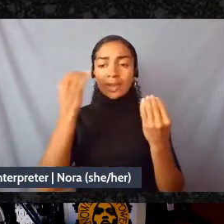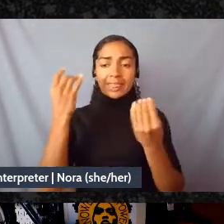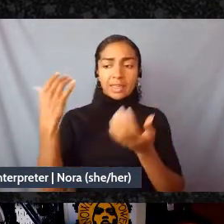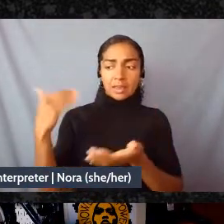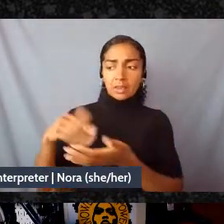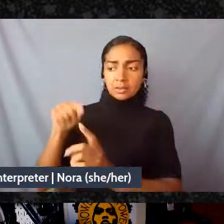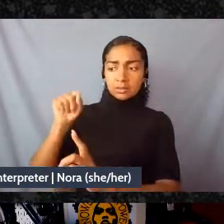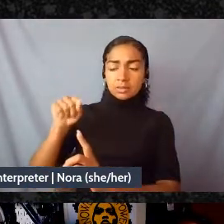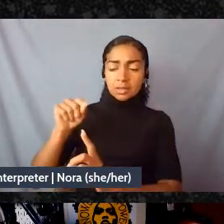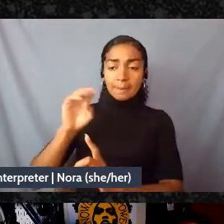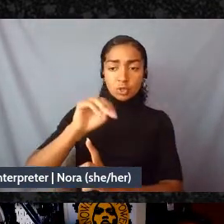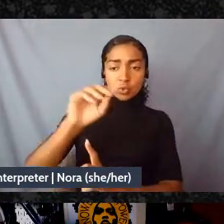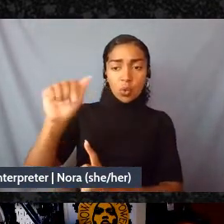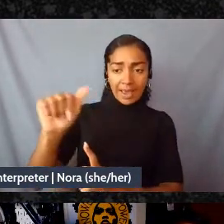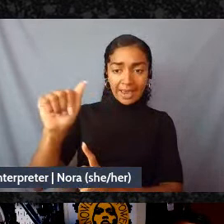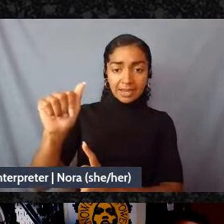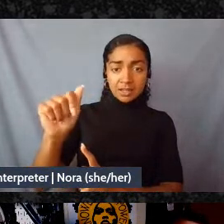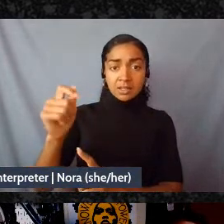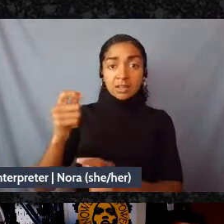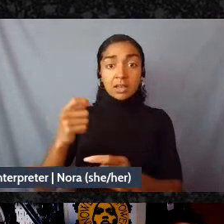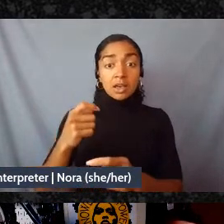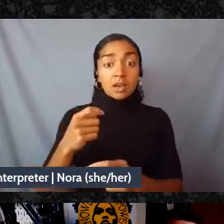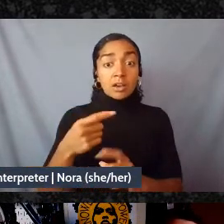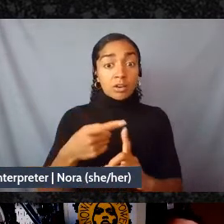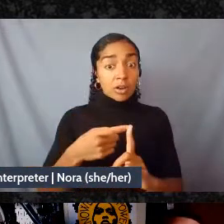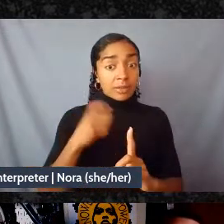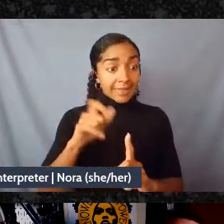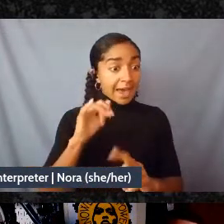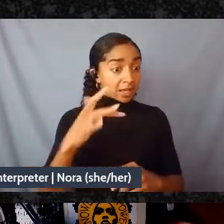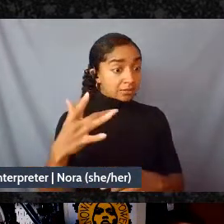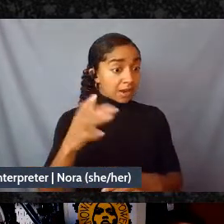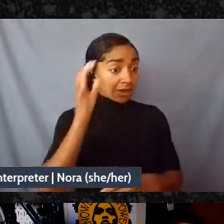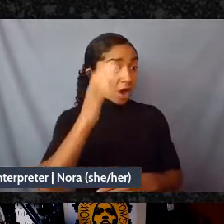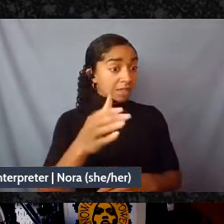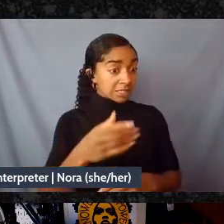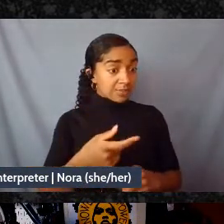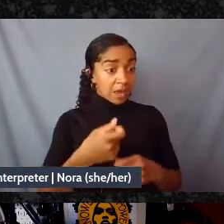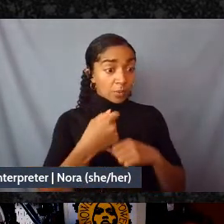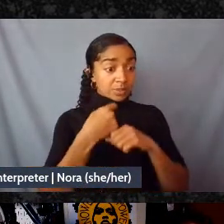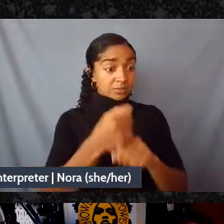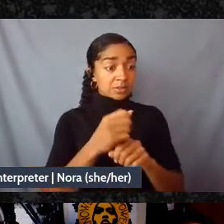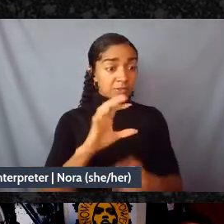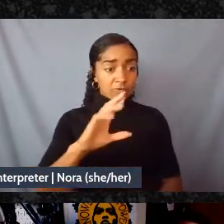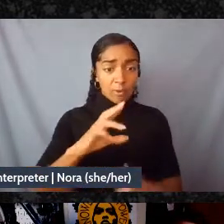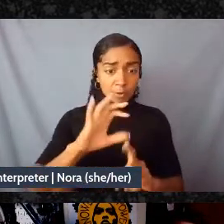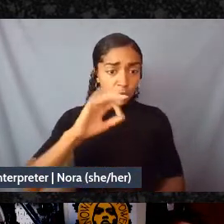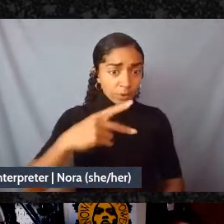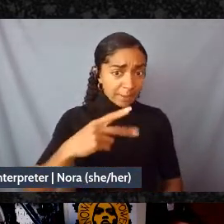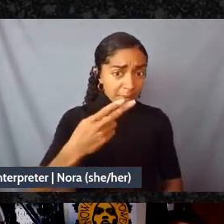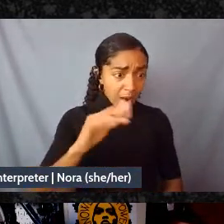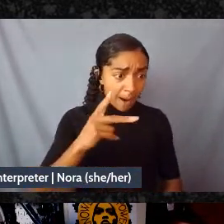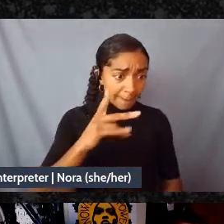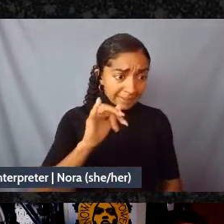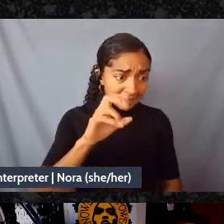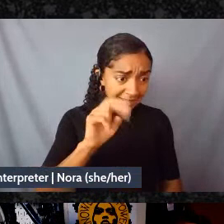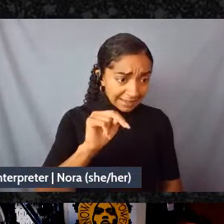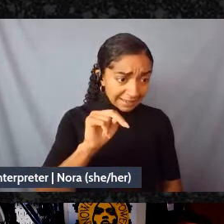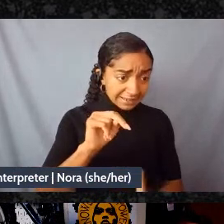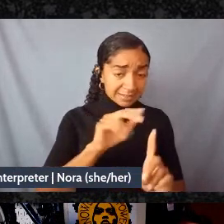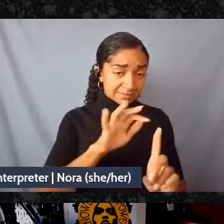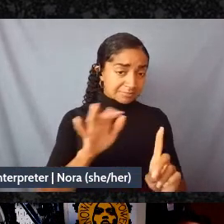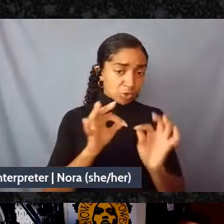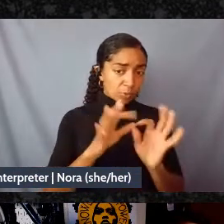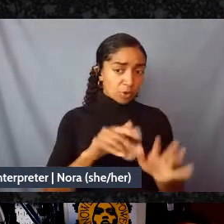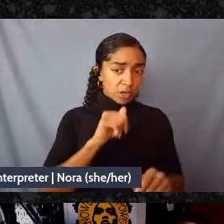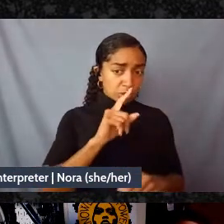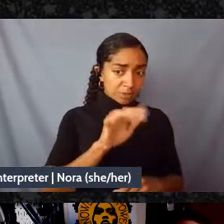this notion that was proposed by Kropotkin and expanding it into you know for example what Dean has done with the book